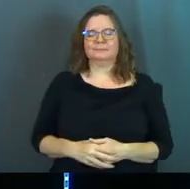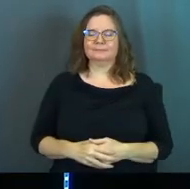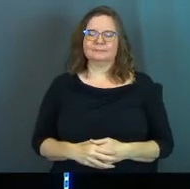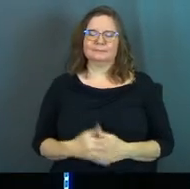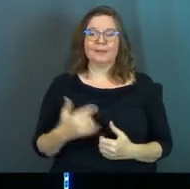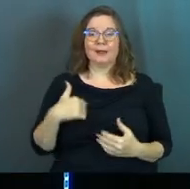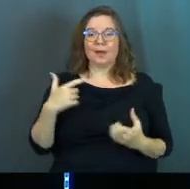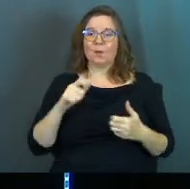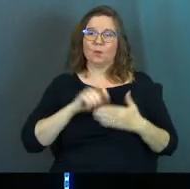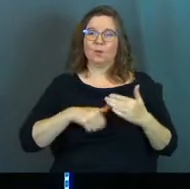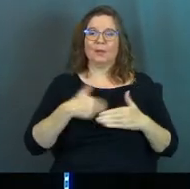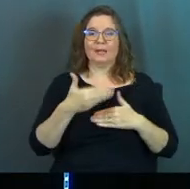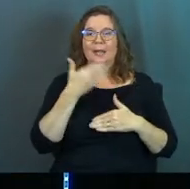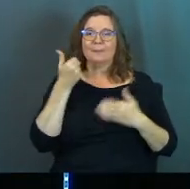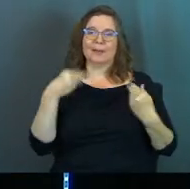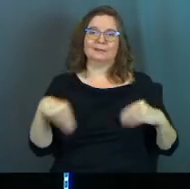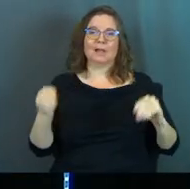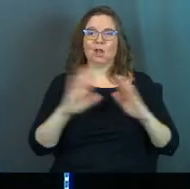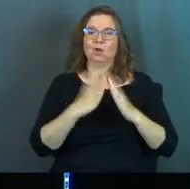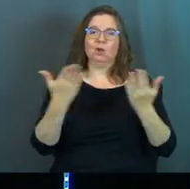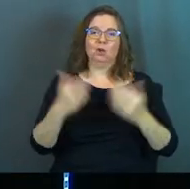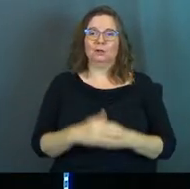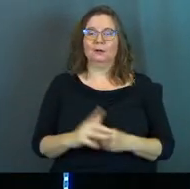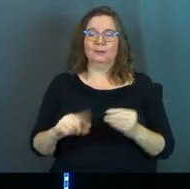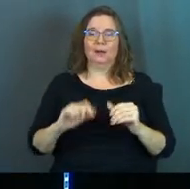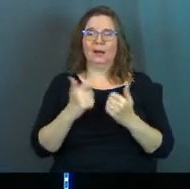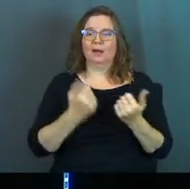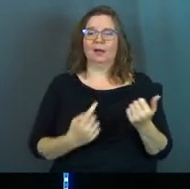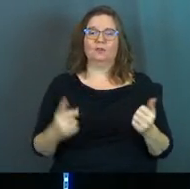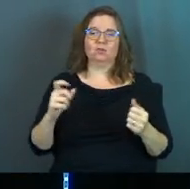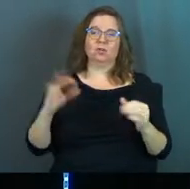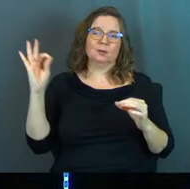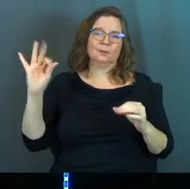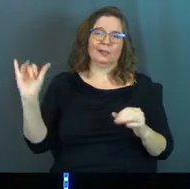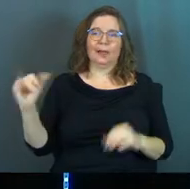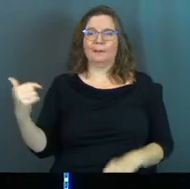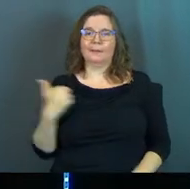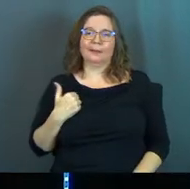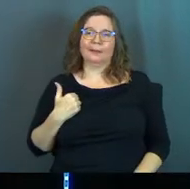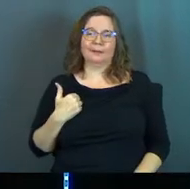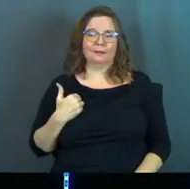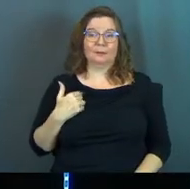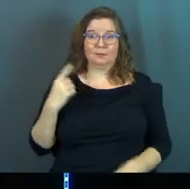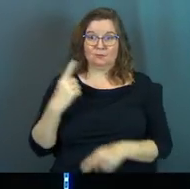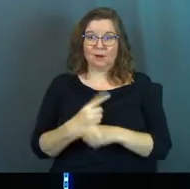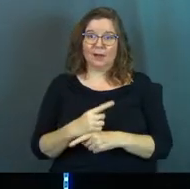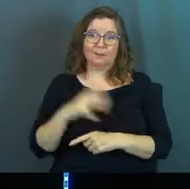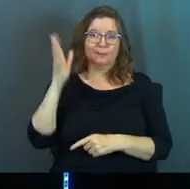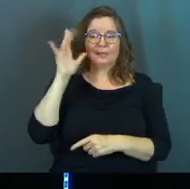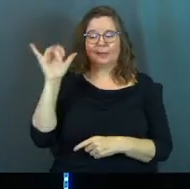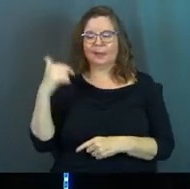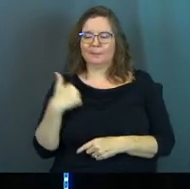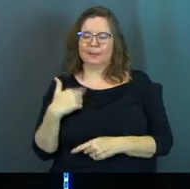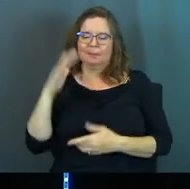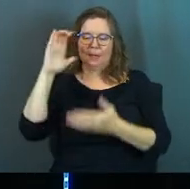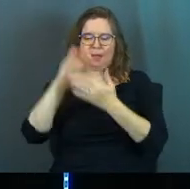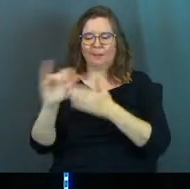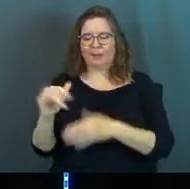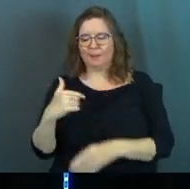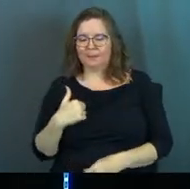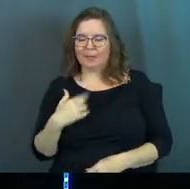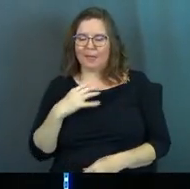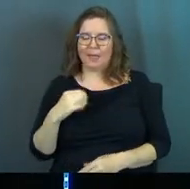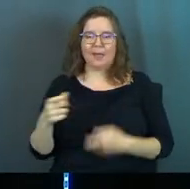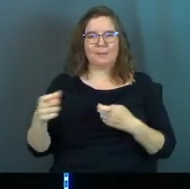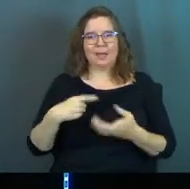and I want to, I want to write the next bestseller about how everybody ought to preach like me, right, and be a dad like me and be a husband like